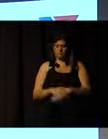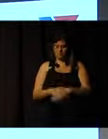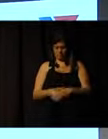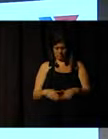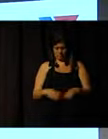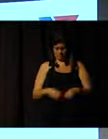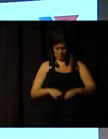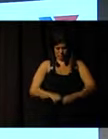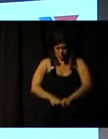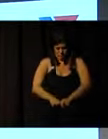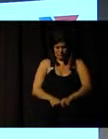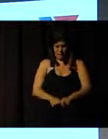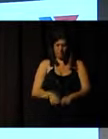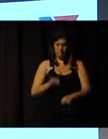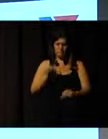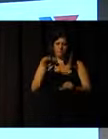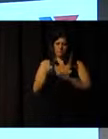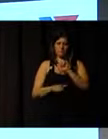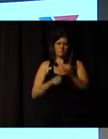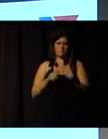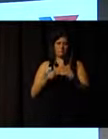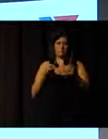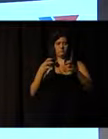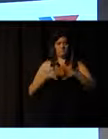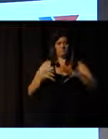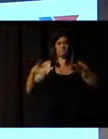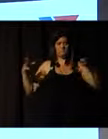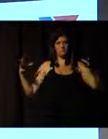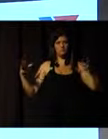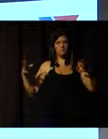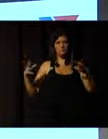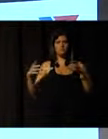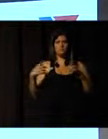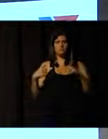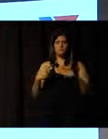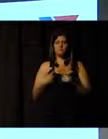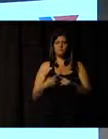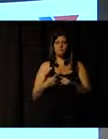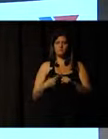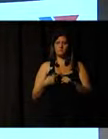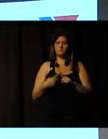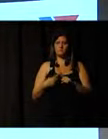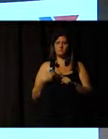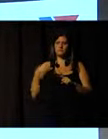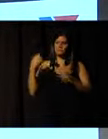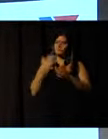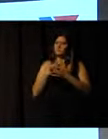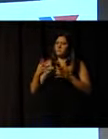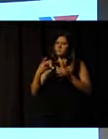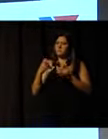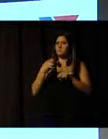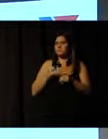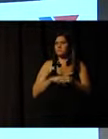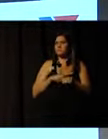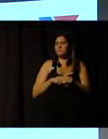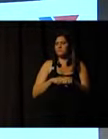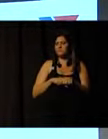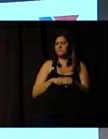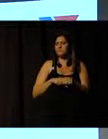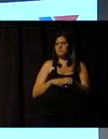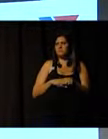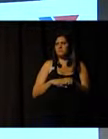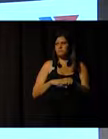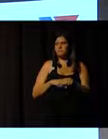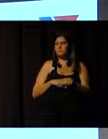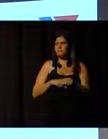voluntary work that turns into something so big that, in a certain point,